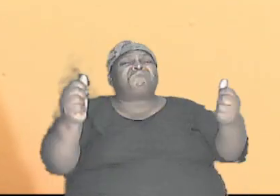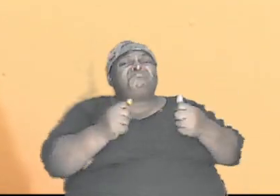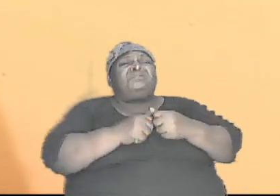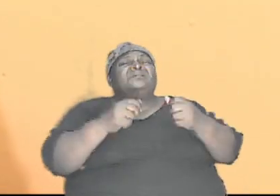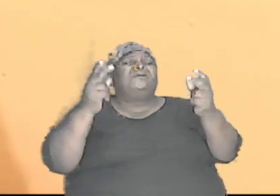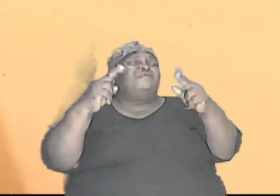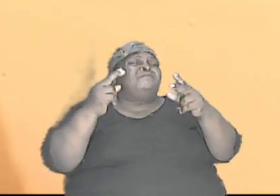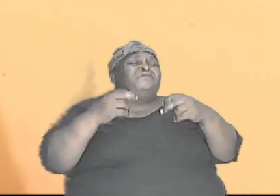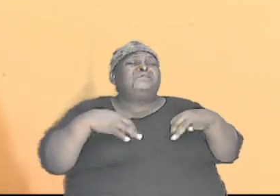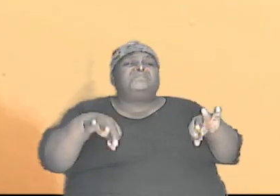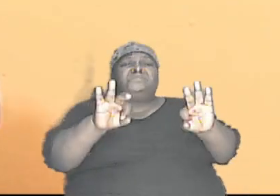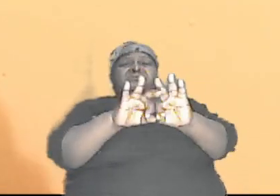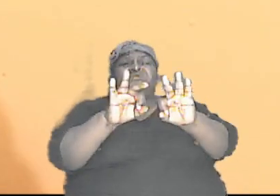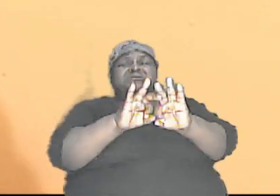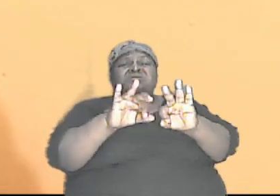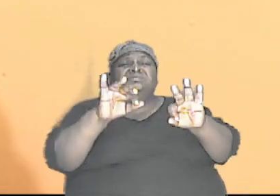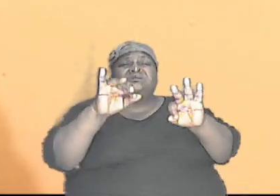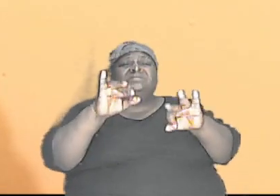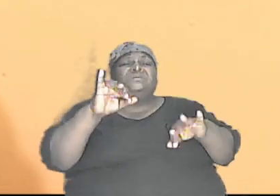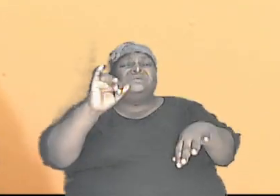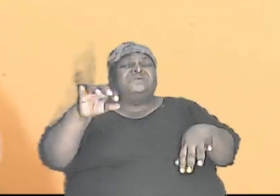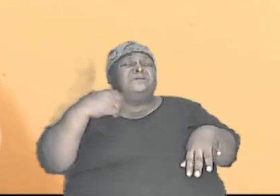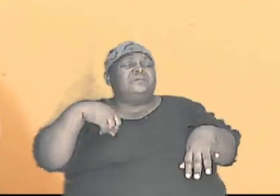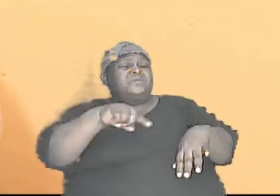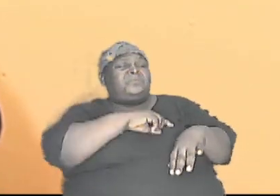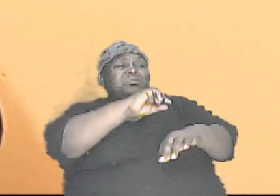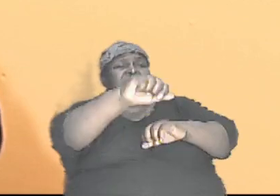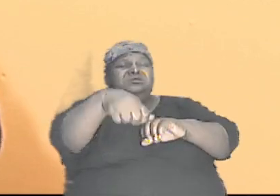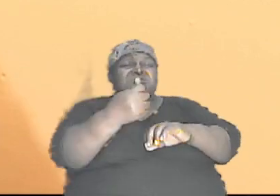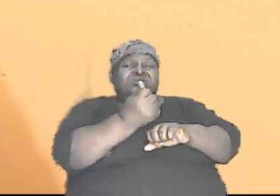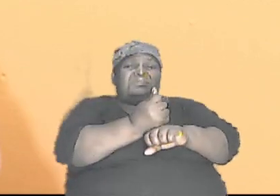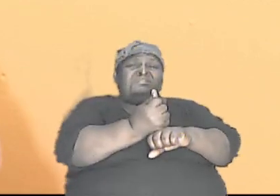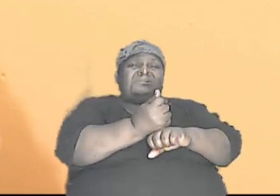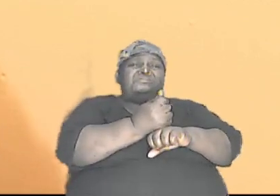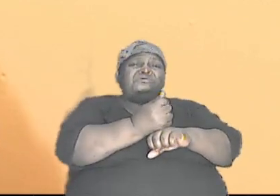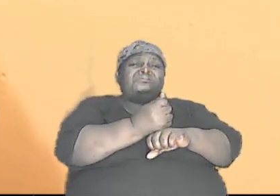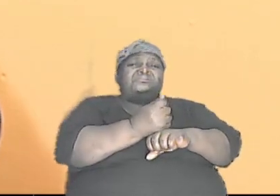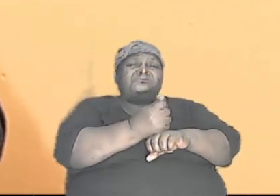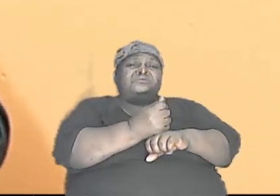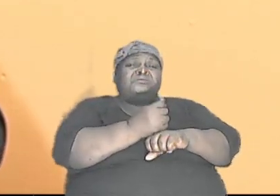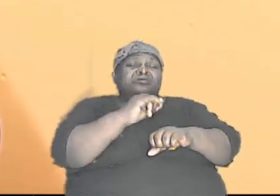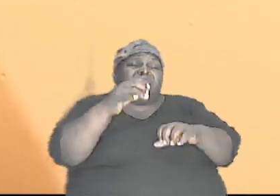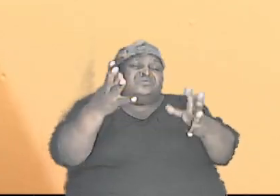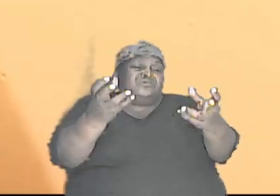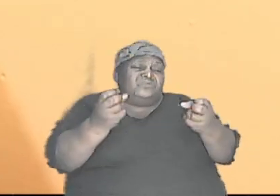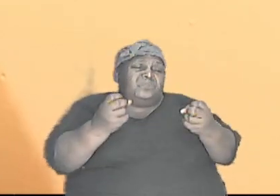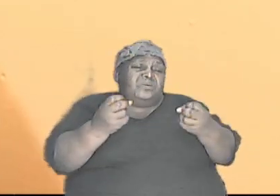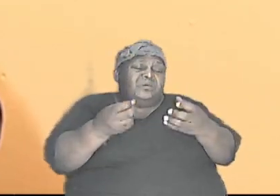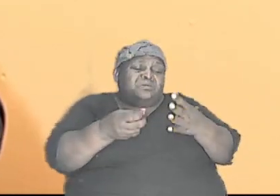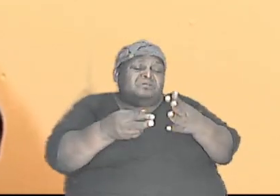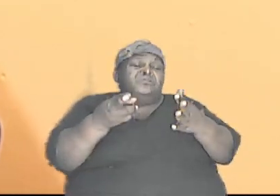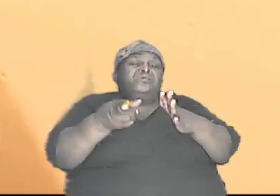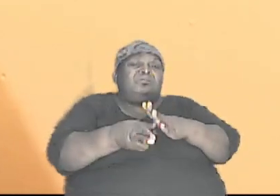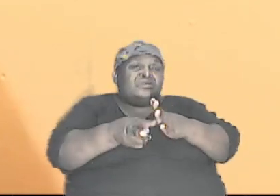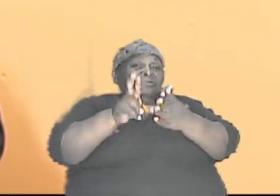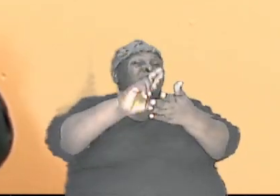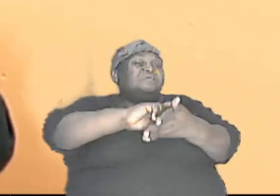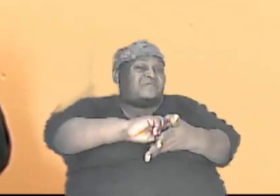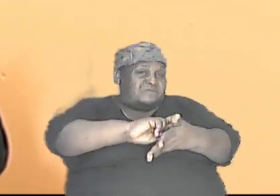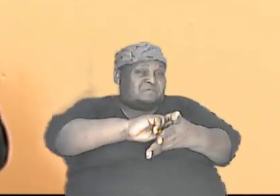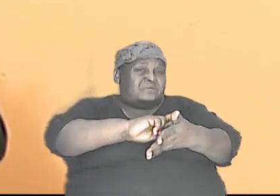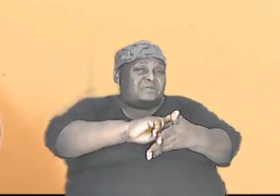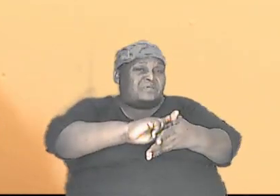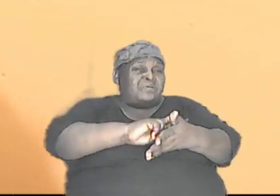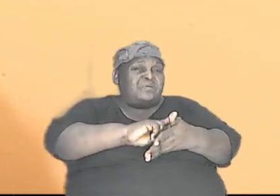important that we establish again and so I just want to review you know by way of review go back over to establish